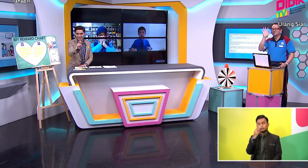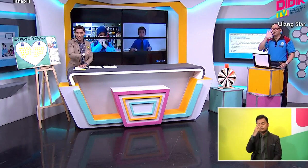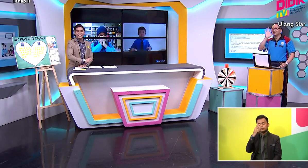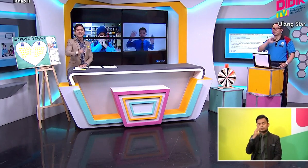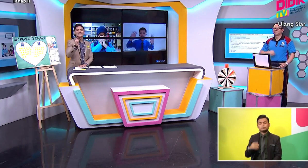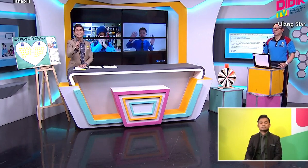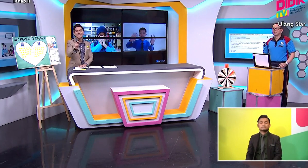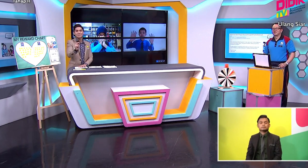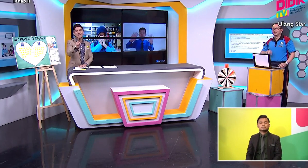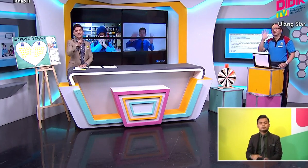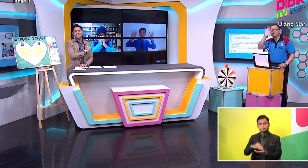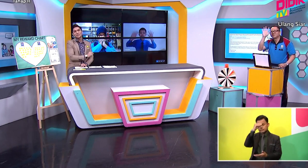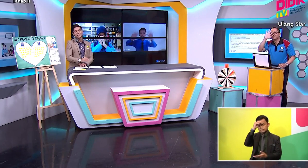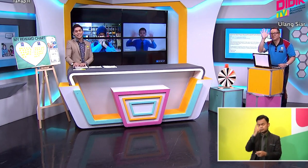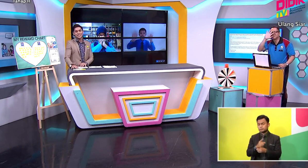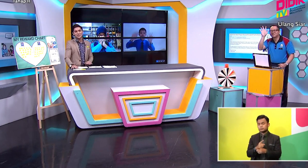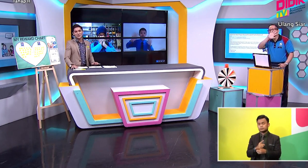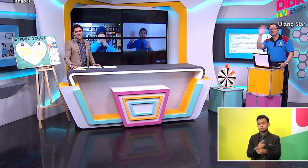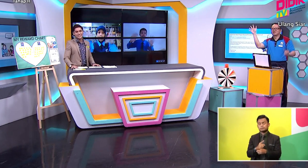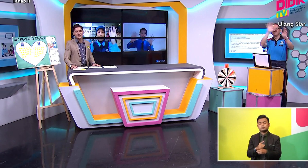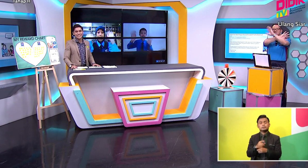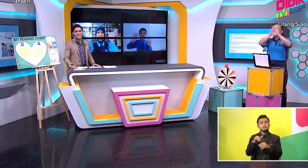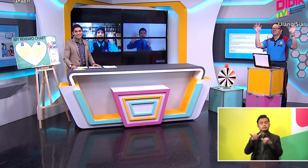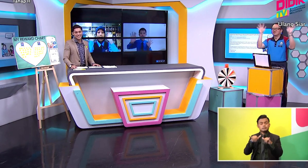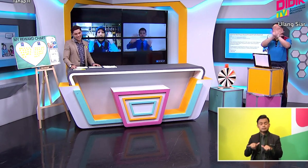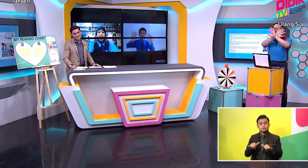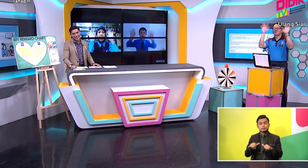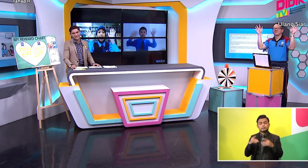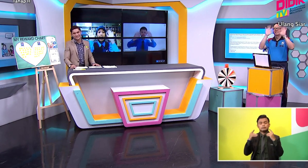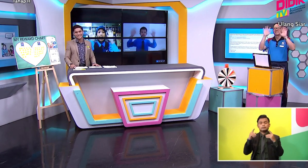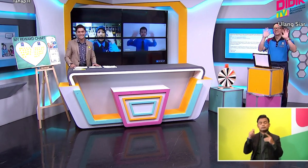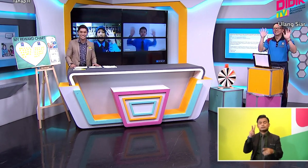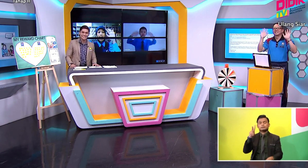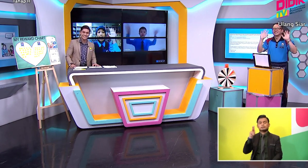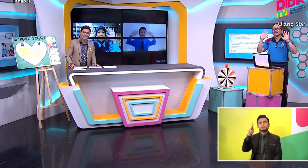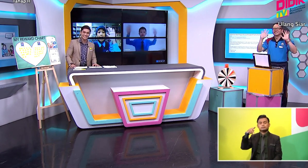study hard, study smart. Continue to stay tuned with us on D-Day TV KPM.